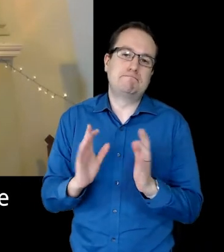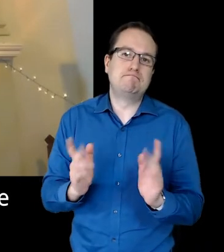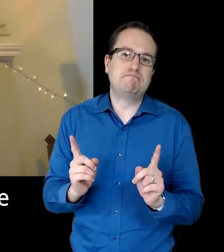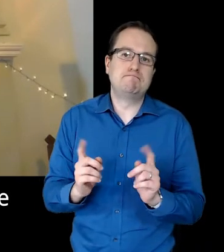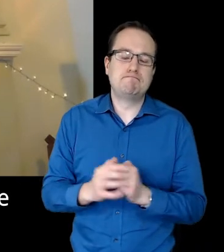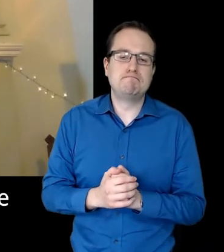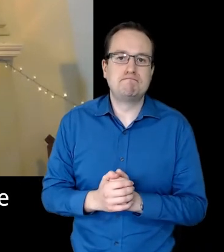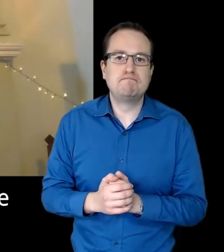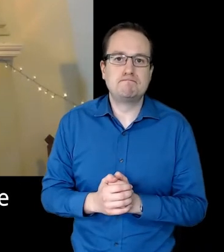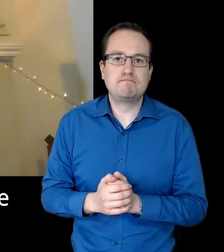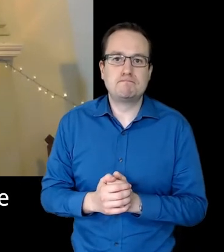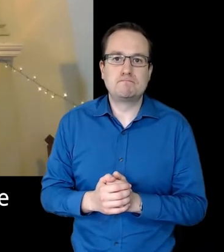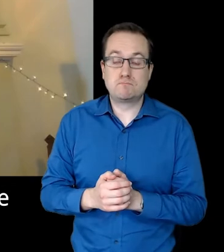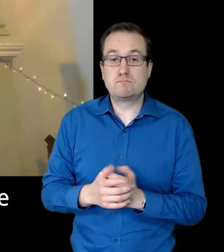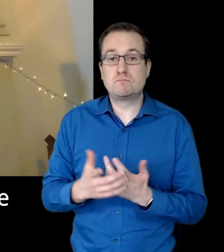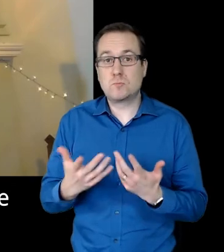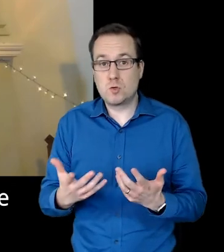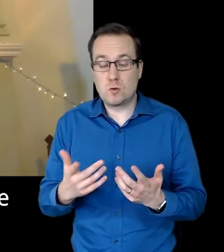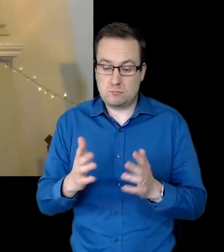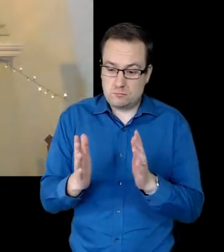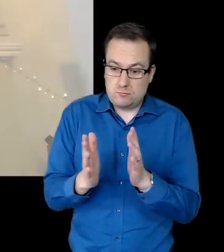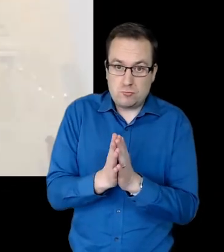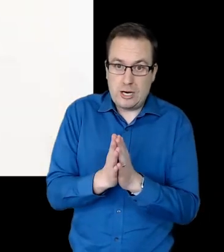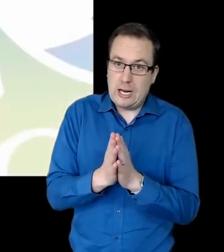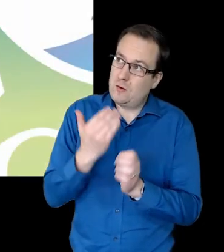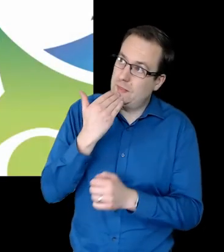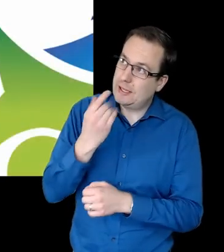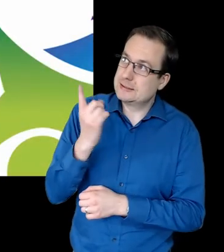us, we share this prayer of thanks.